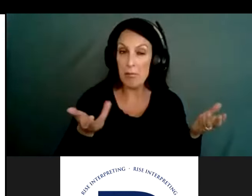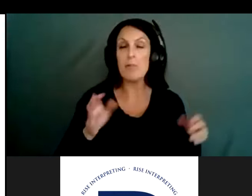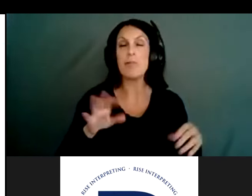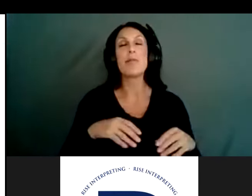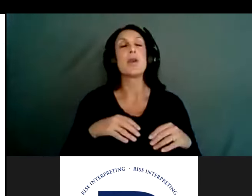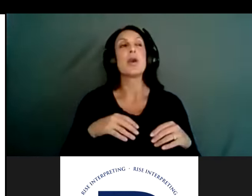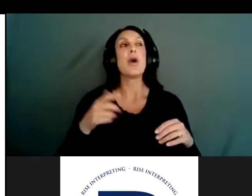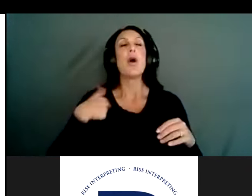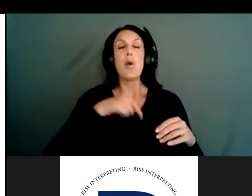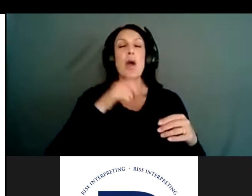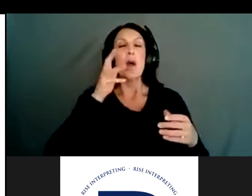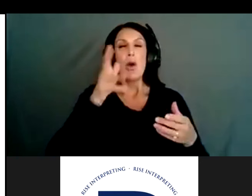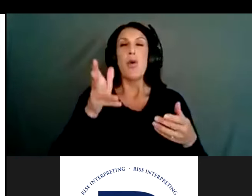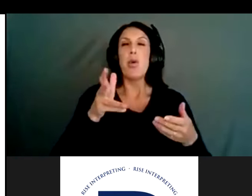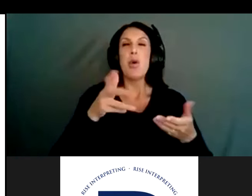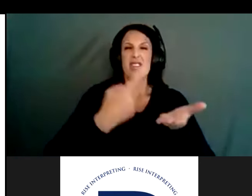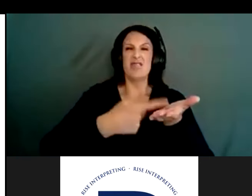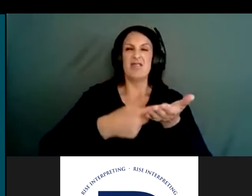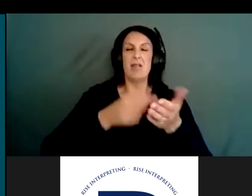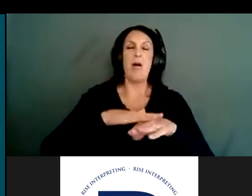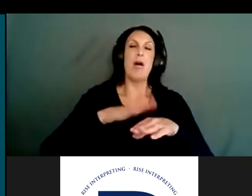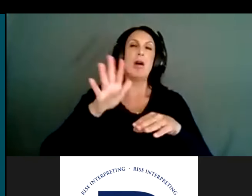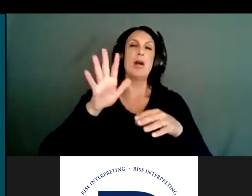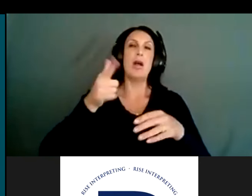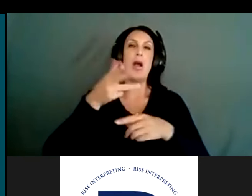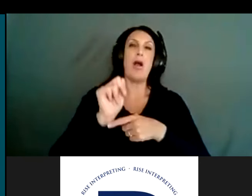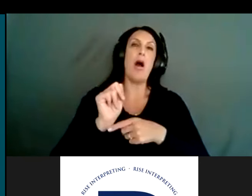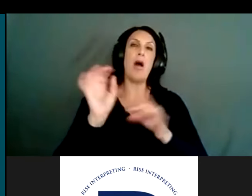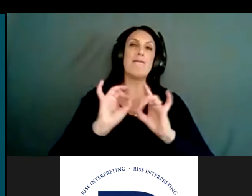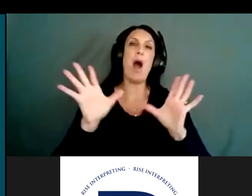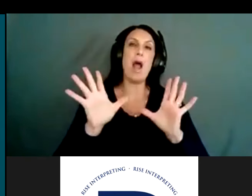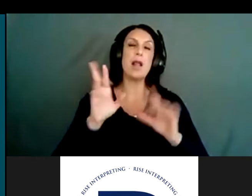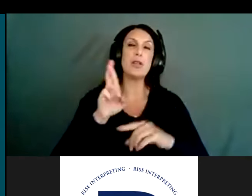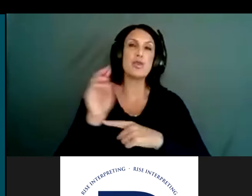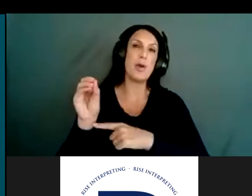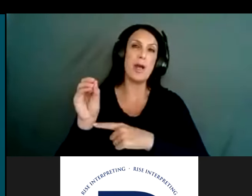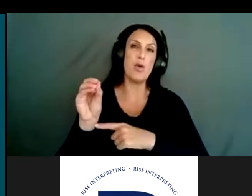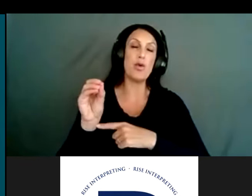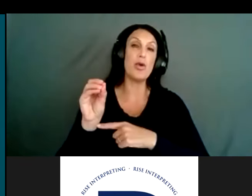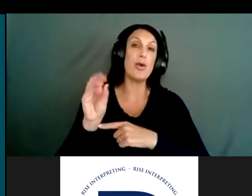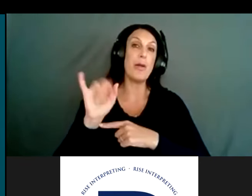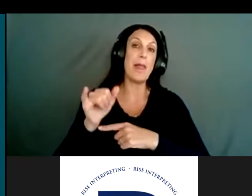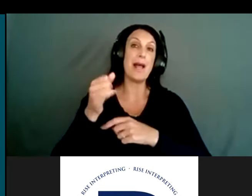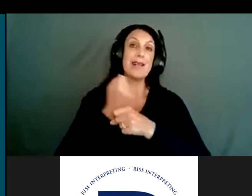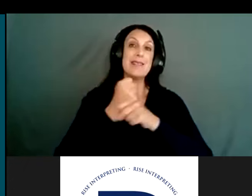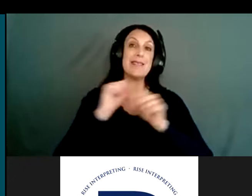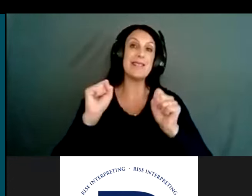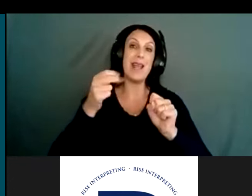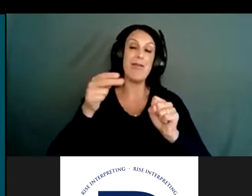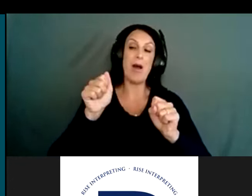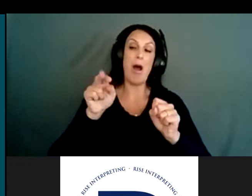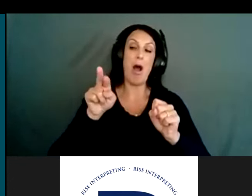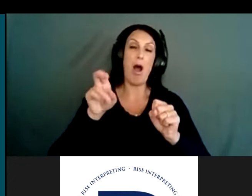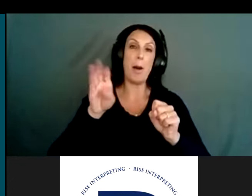We're going to just touch real quickly on the gun balance restraining order. But that penal code, that safe harbor law really embraces the